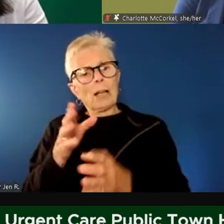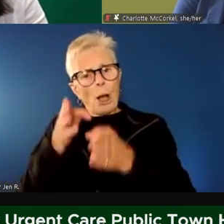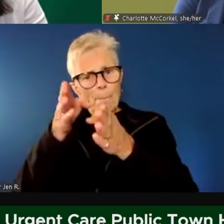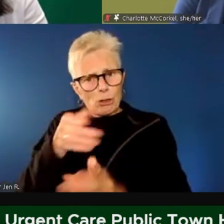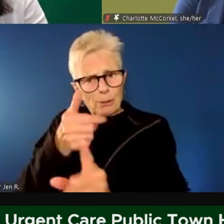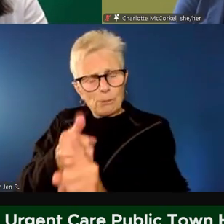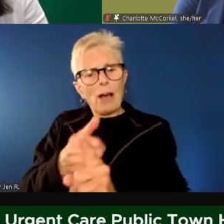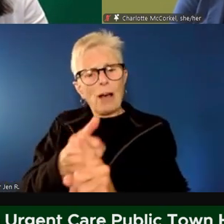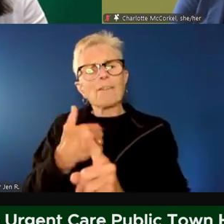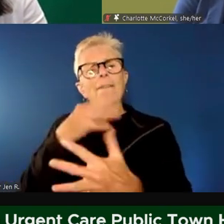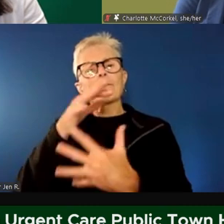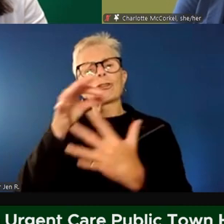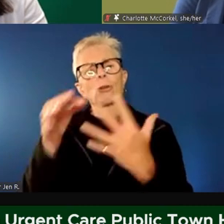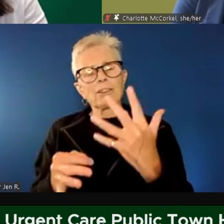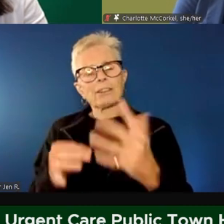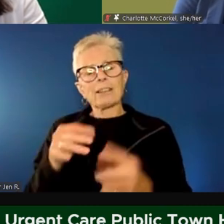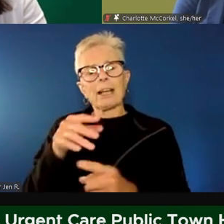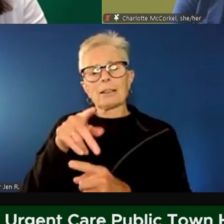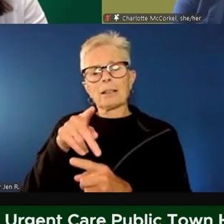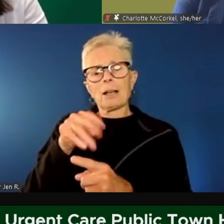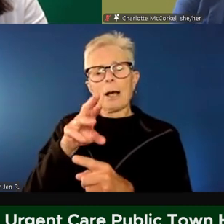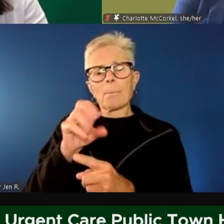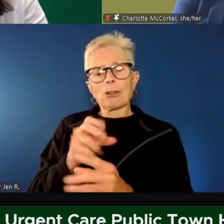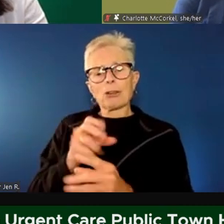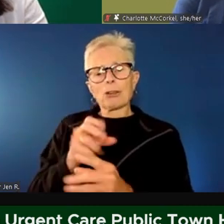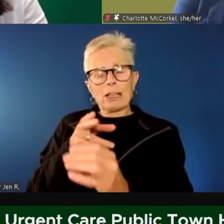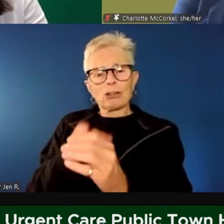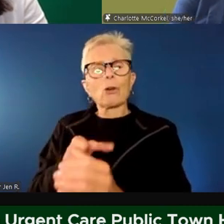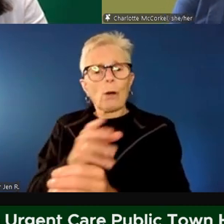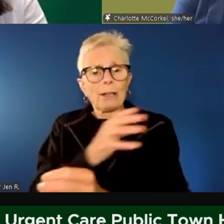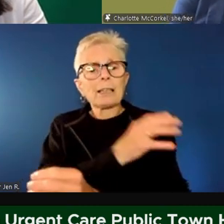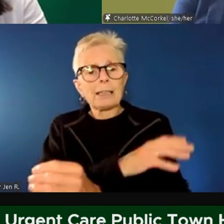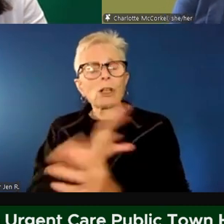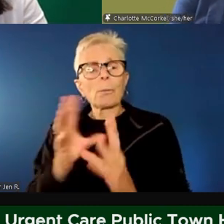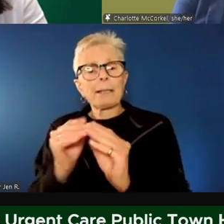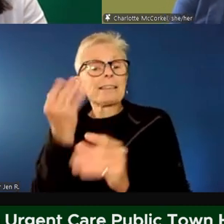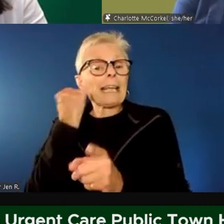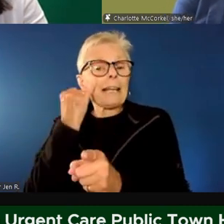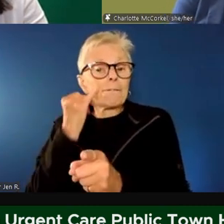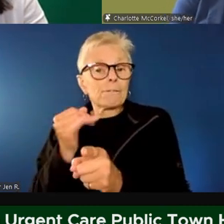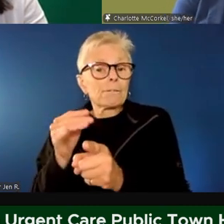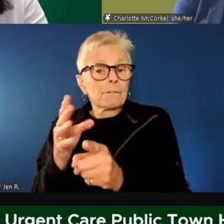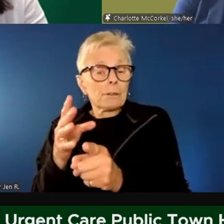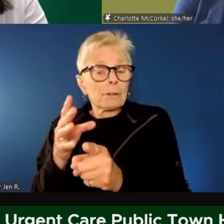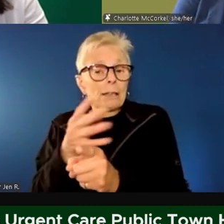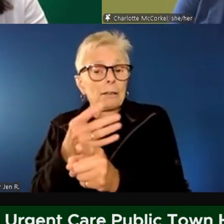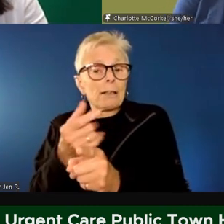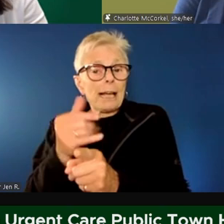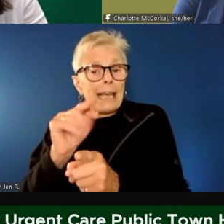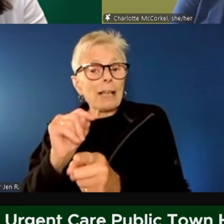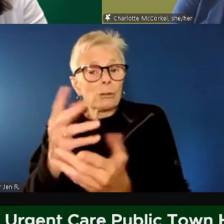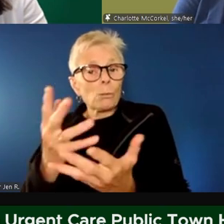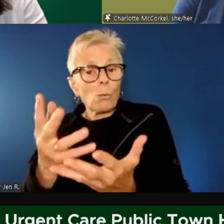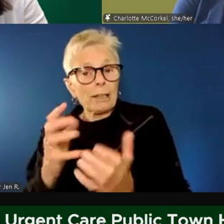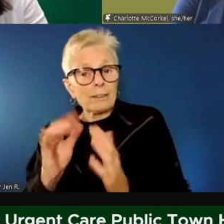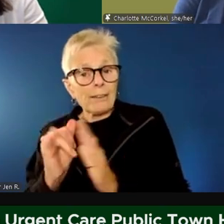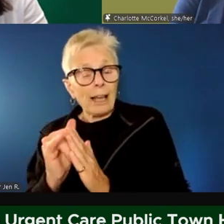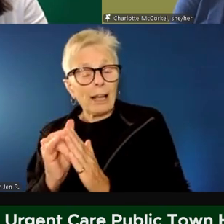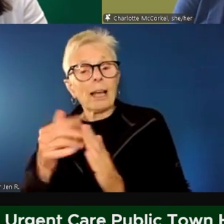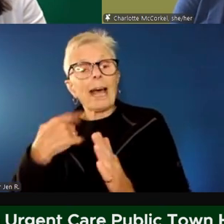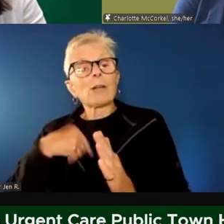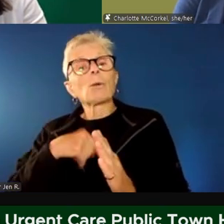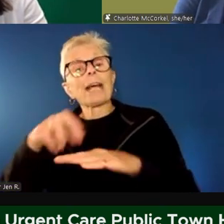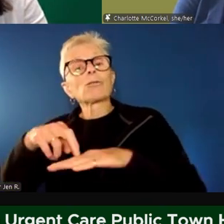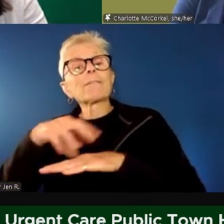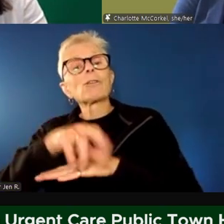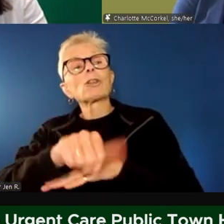the peers will be available to join those clinical meetings as well. And we also are excited to refer to all of our other peer services in the